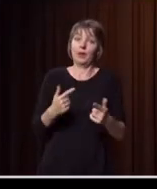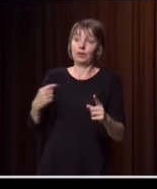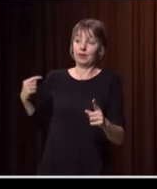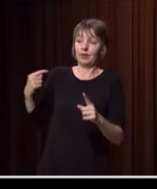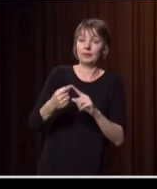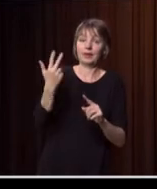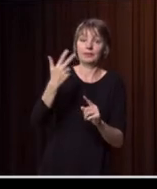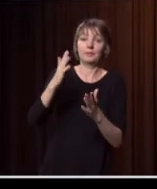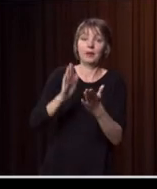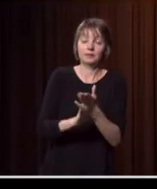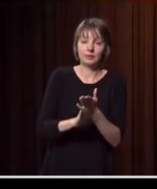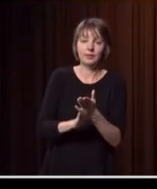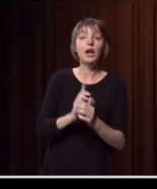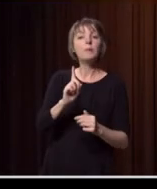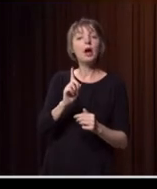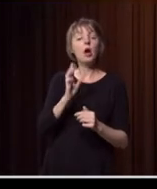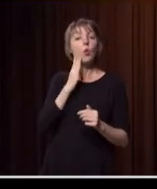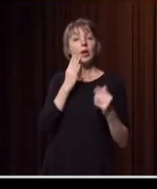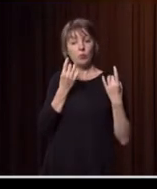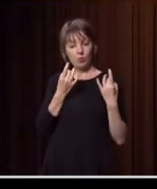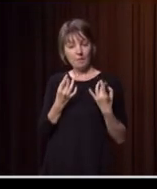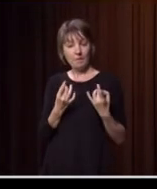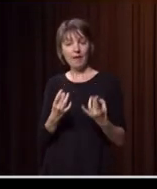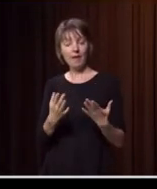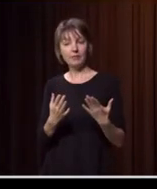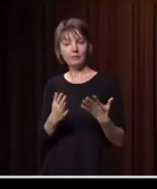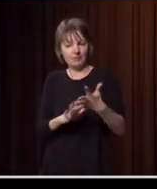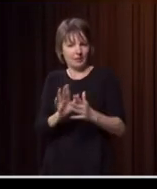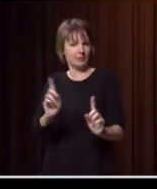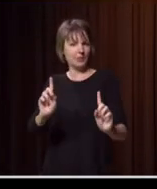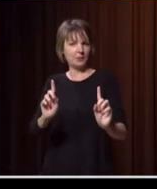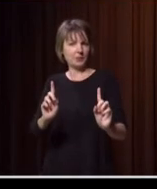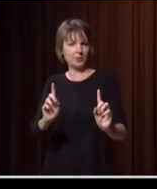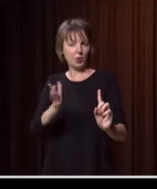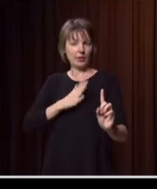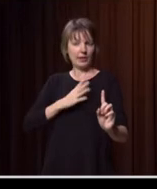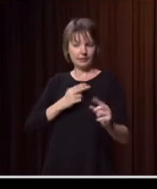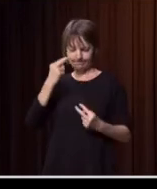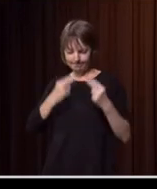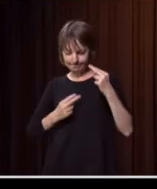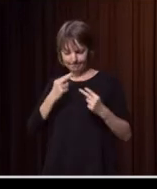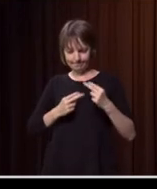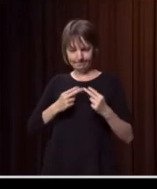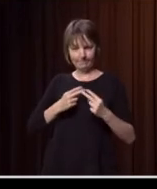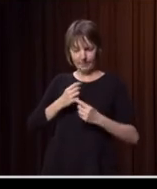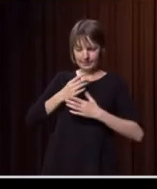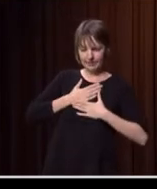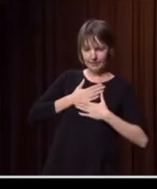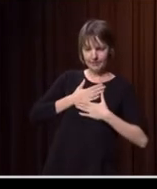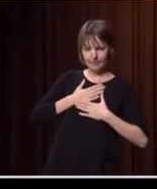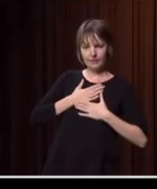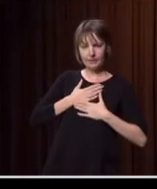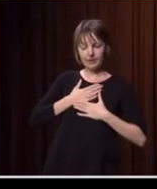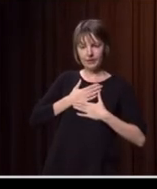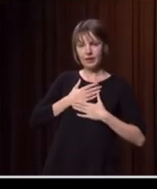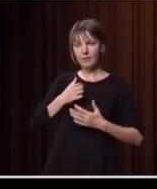But once we ready ourselves or prepare ourselves, what does that mean? First, we've got to personalize our own vulnerability and our susceptibility to disruption.